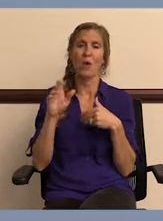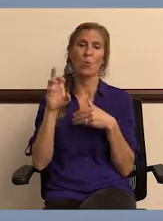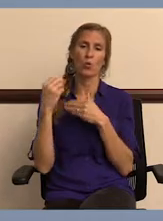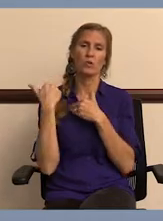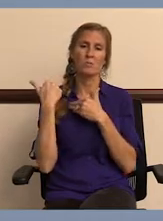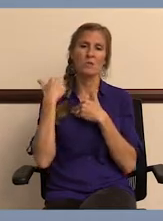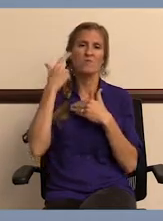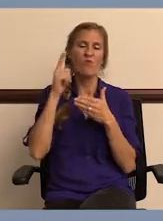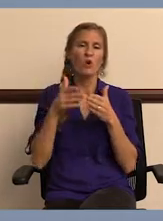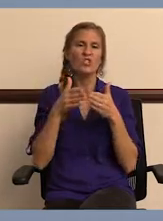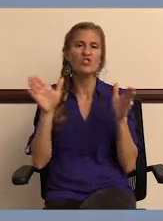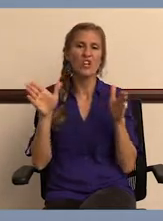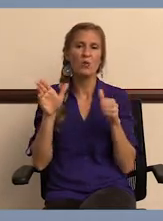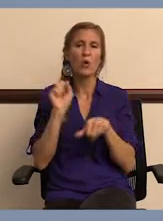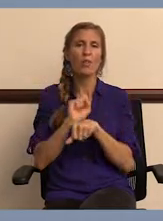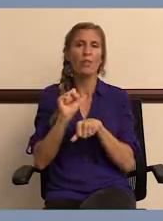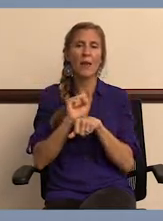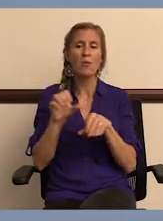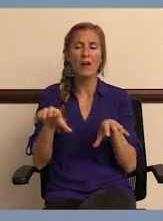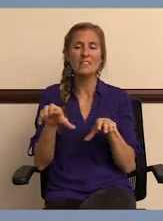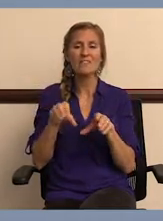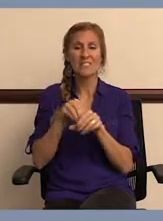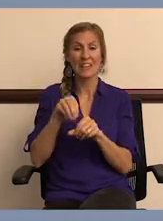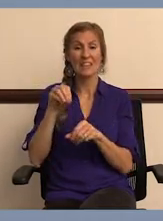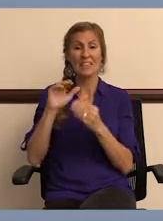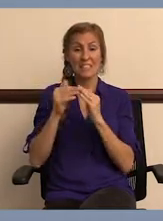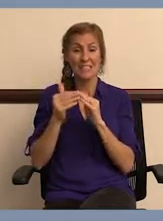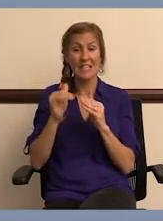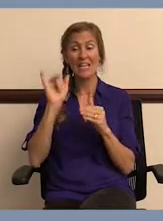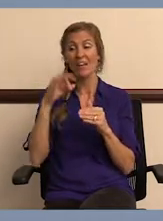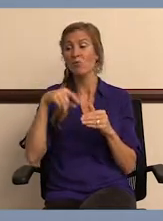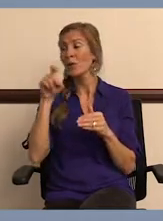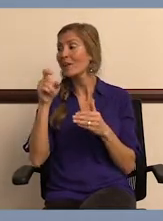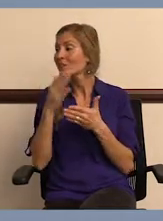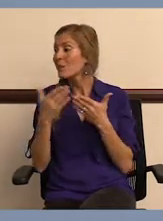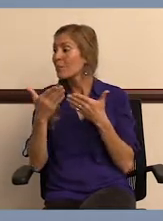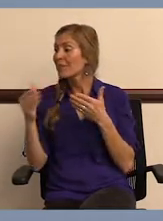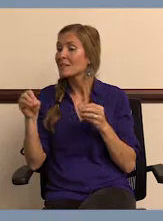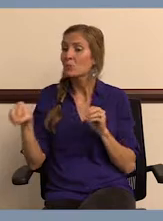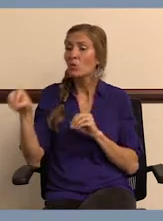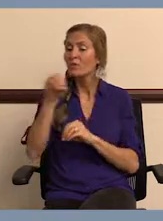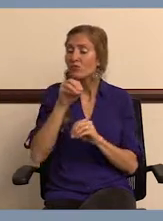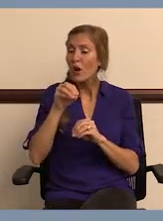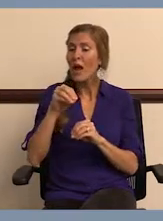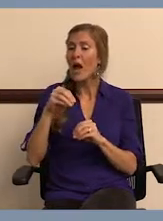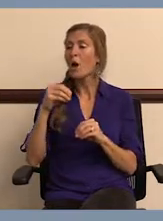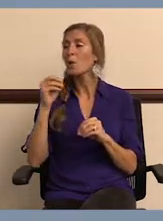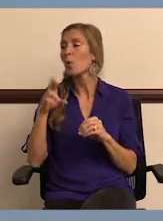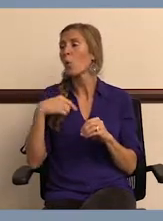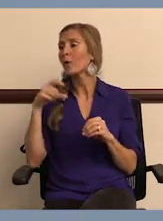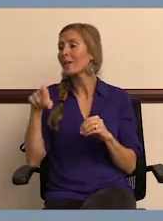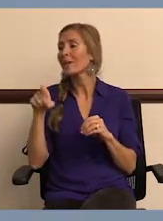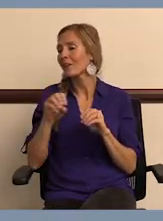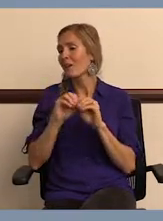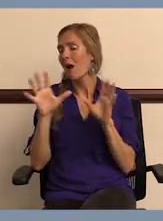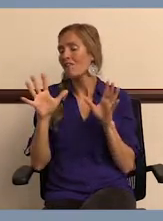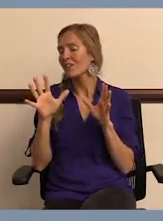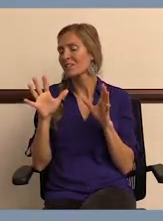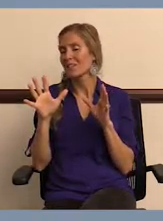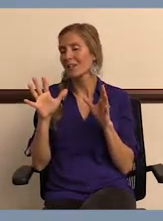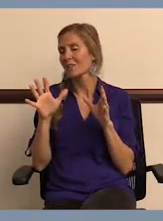people that we had that were responsible for some general labor activities throughout the city. You know, if we needed some things moved around, if we needed,